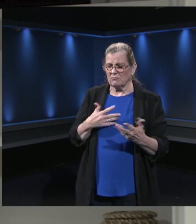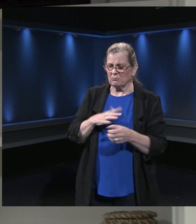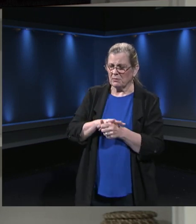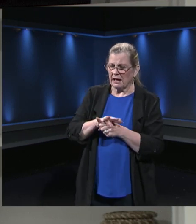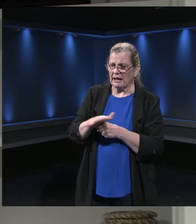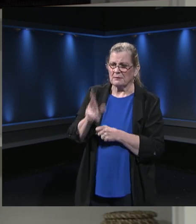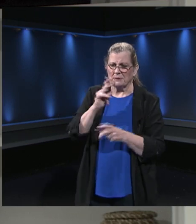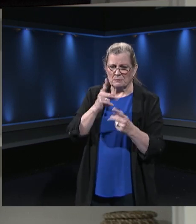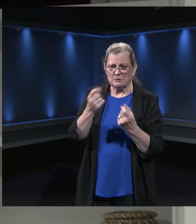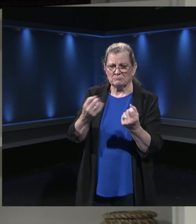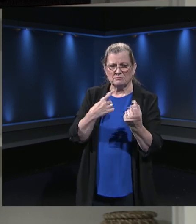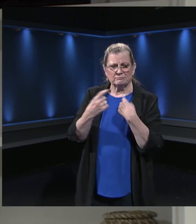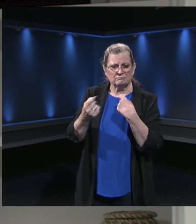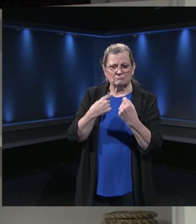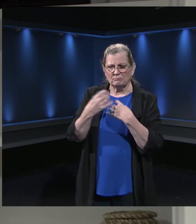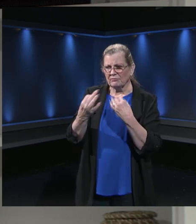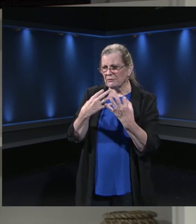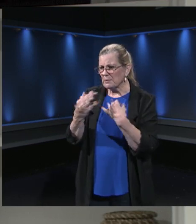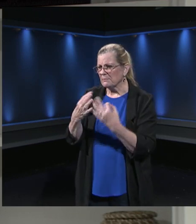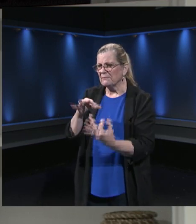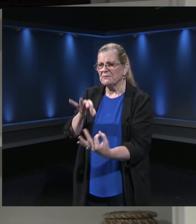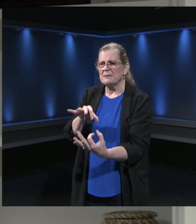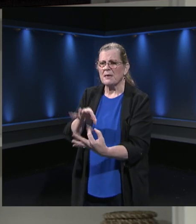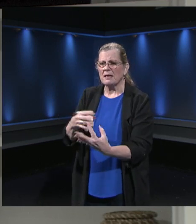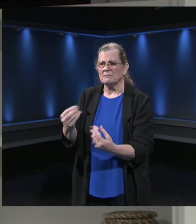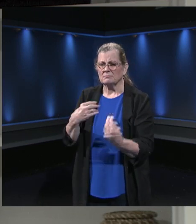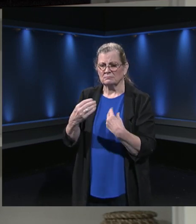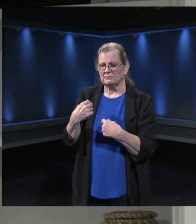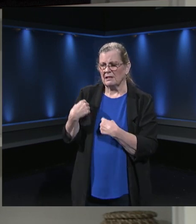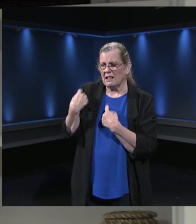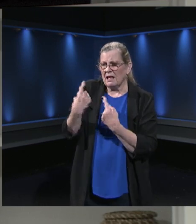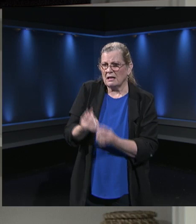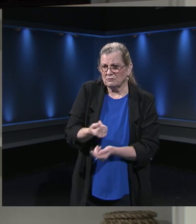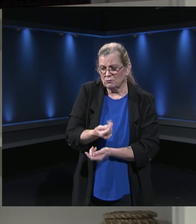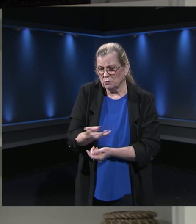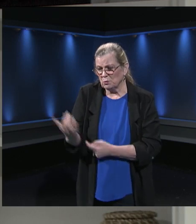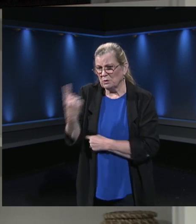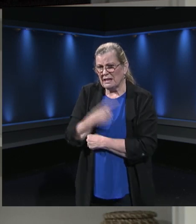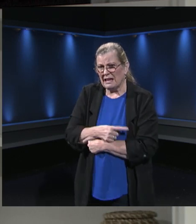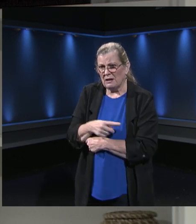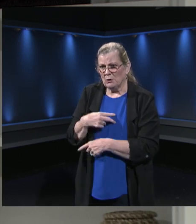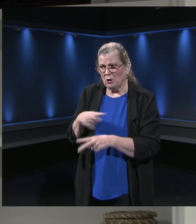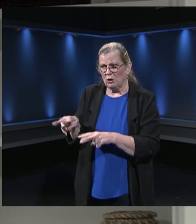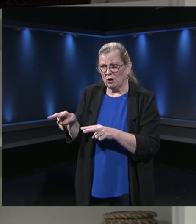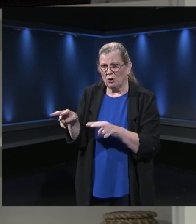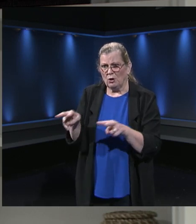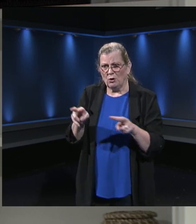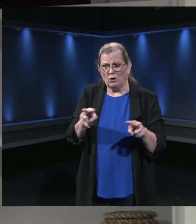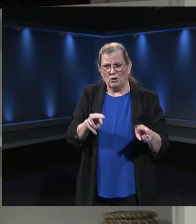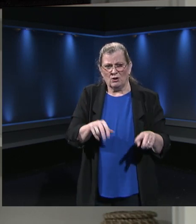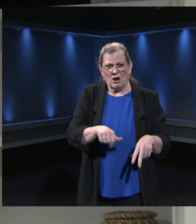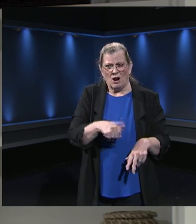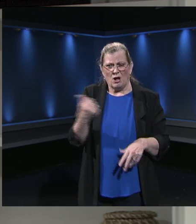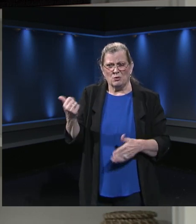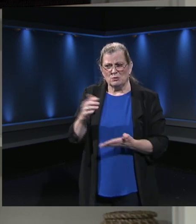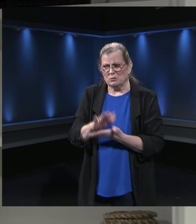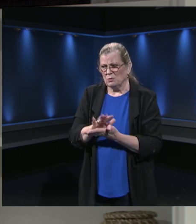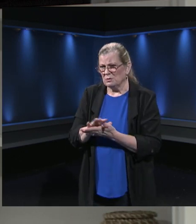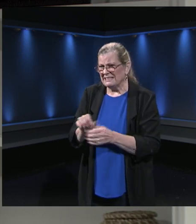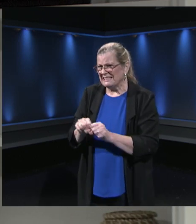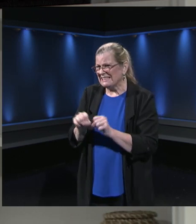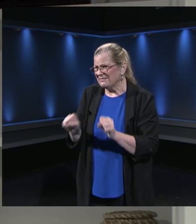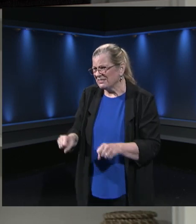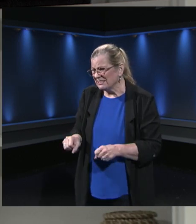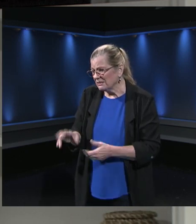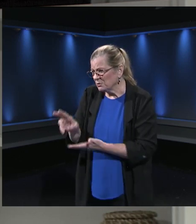I have to tell you that in the last several days and weeks as I've looked around the country at school systems and universities, including